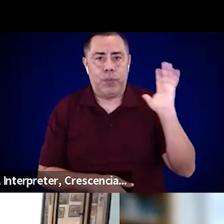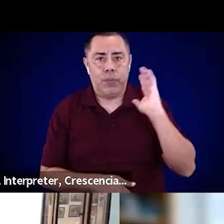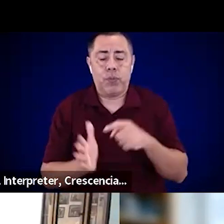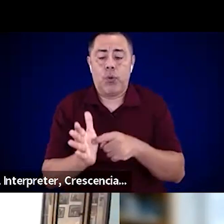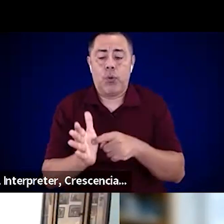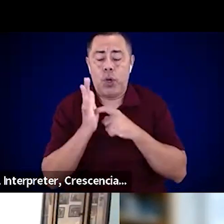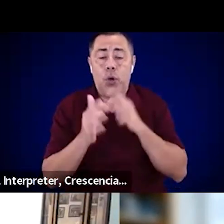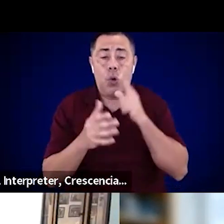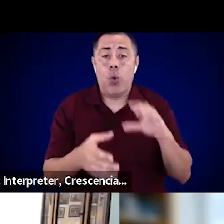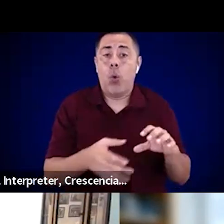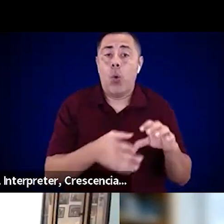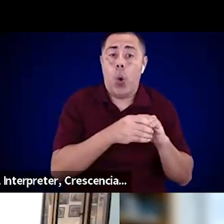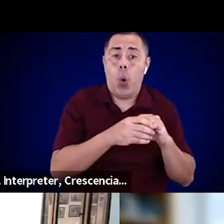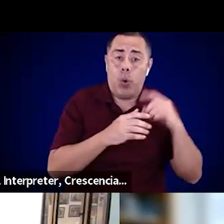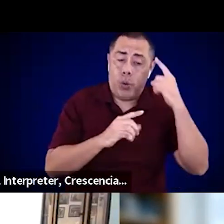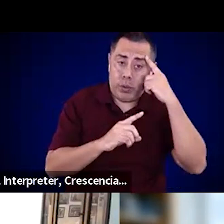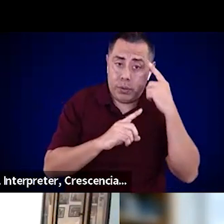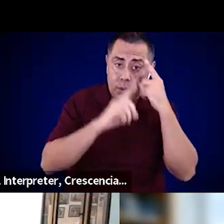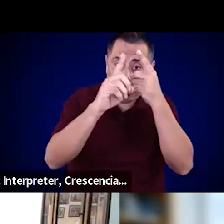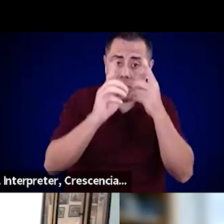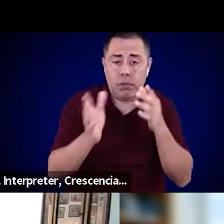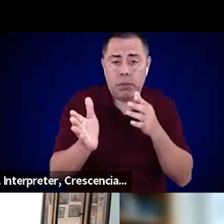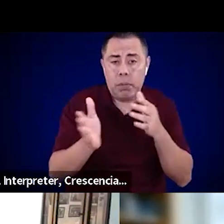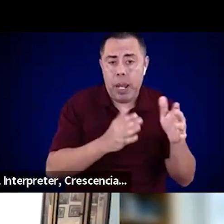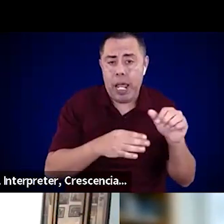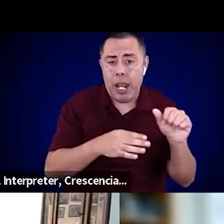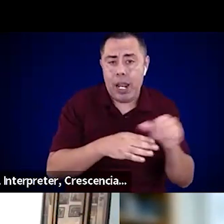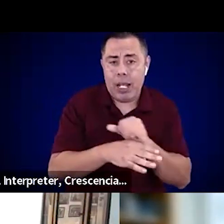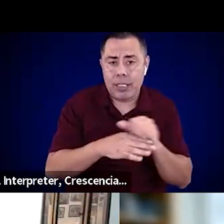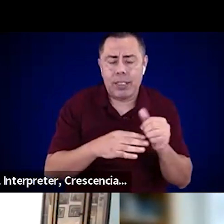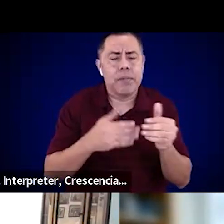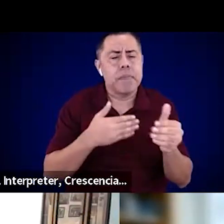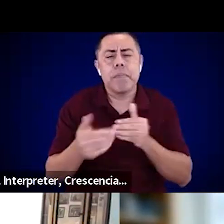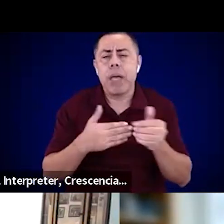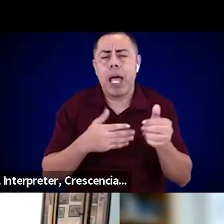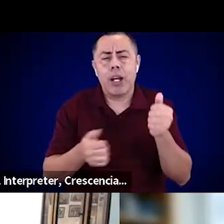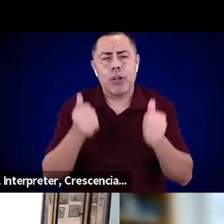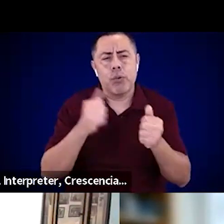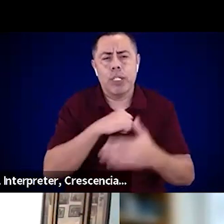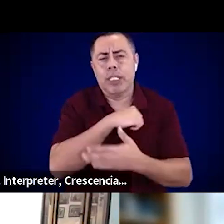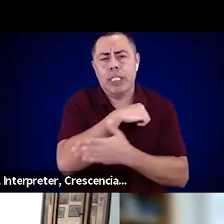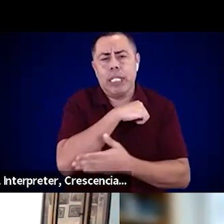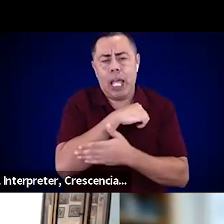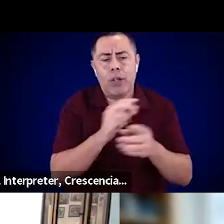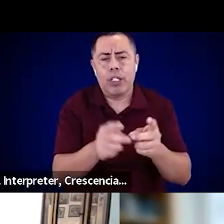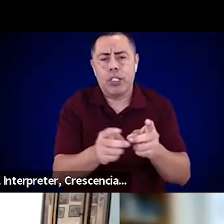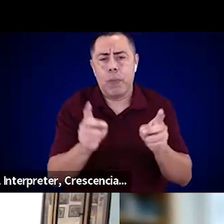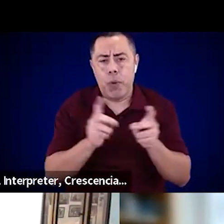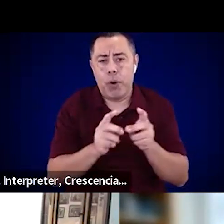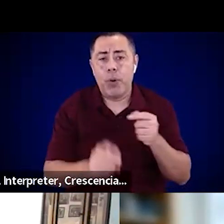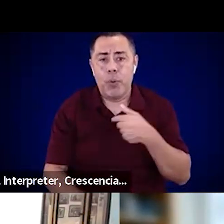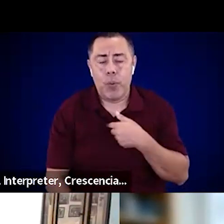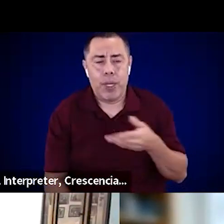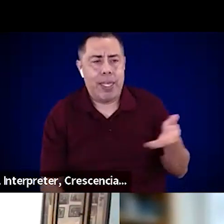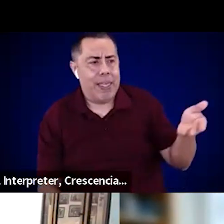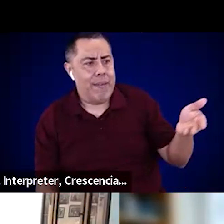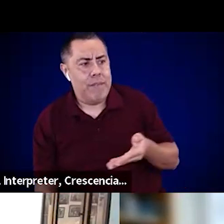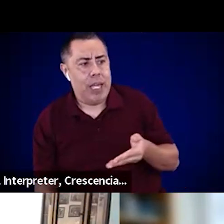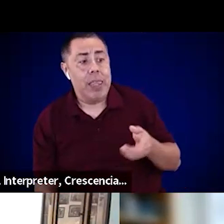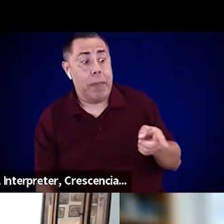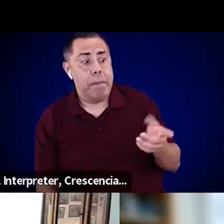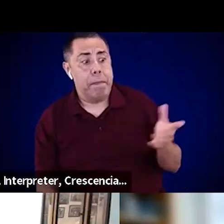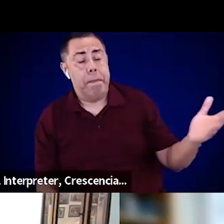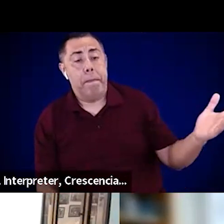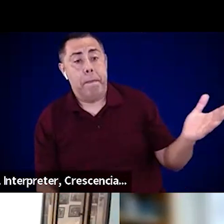initiative, regardless of which county department it was, to come back and share how those recommendations were